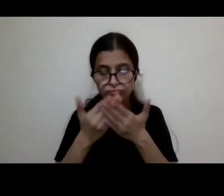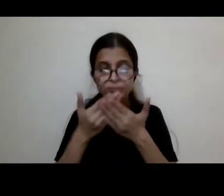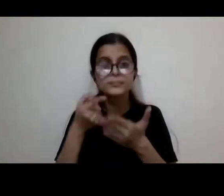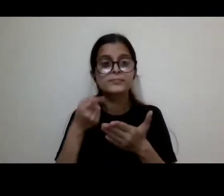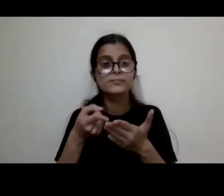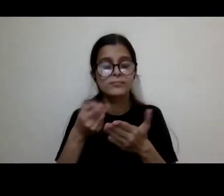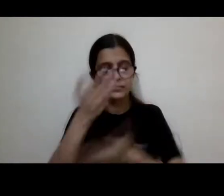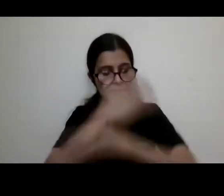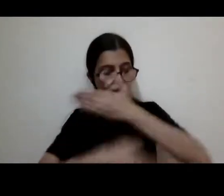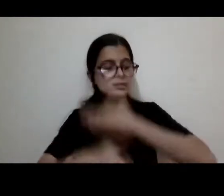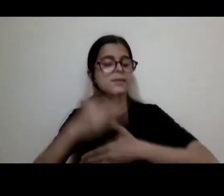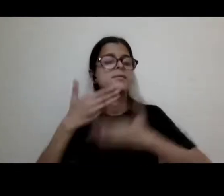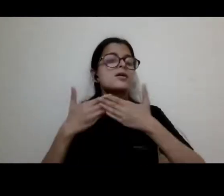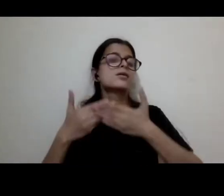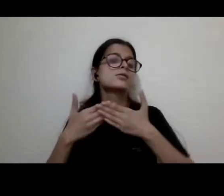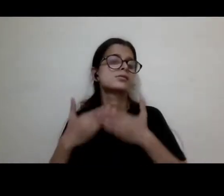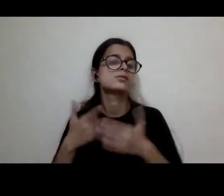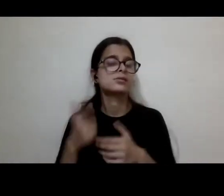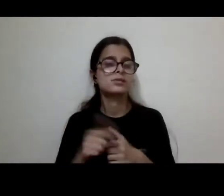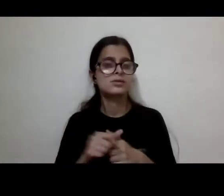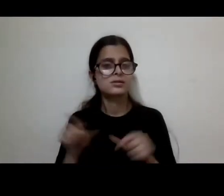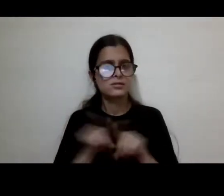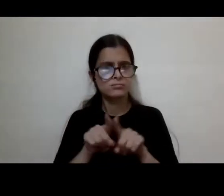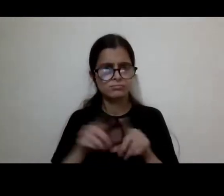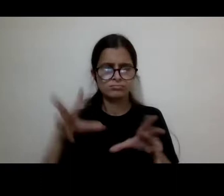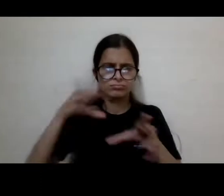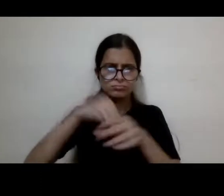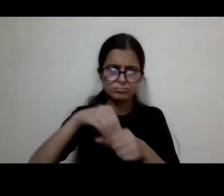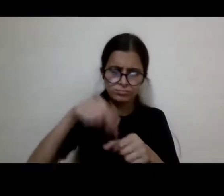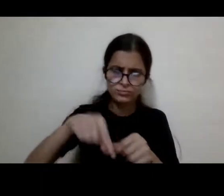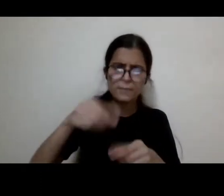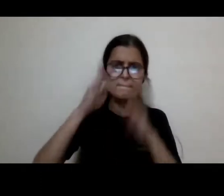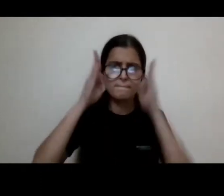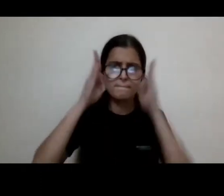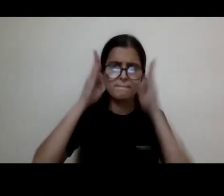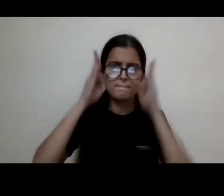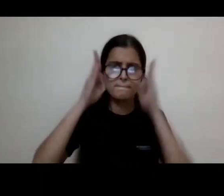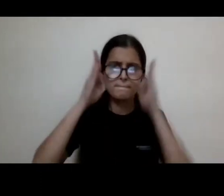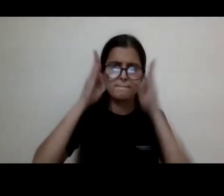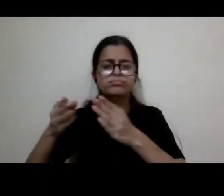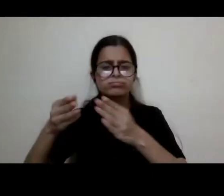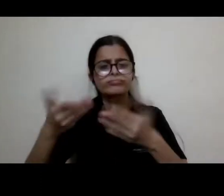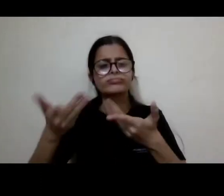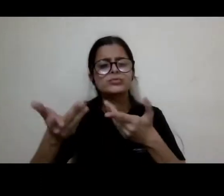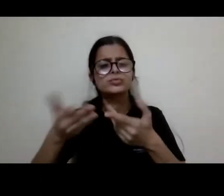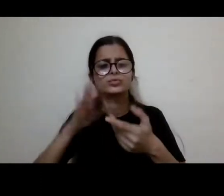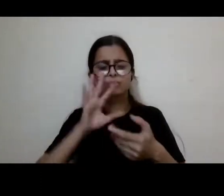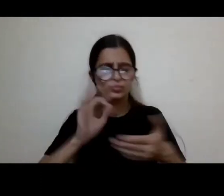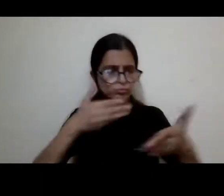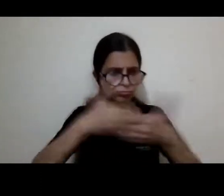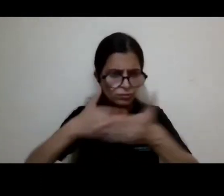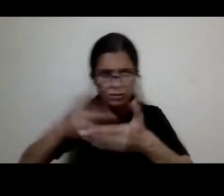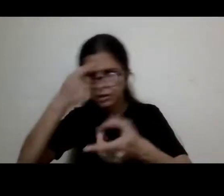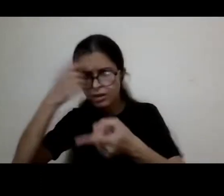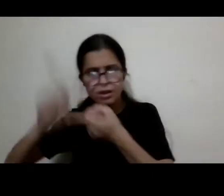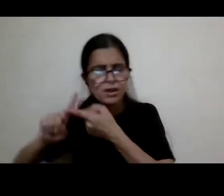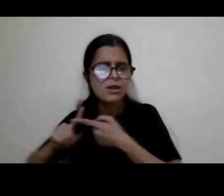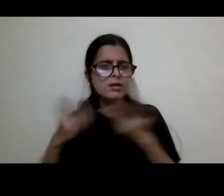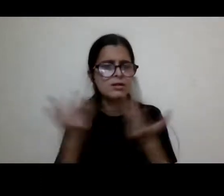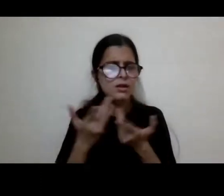studies that it it's taken a while to pay attention to issue to genuinely issues around poverty and disability. Most